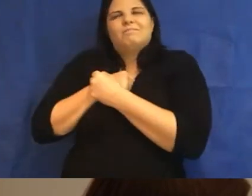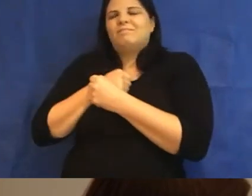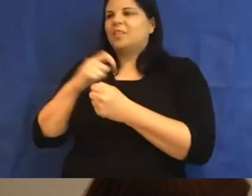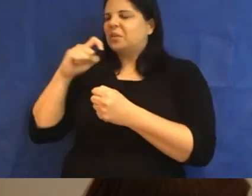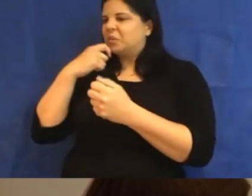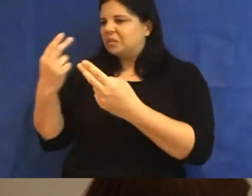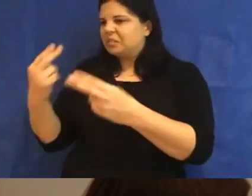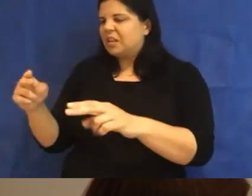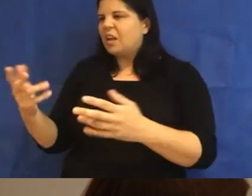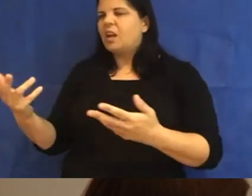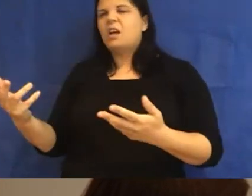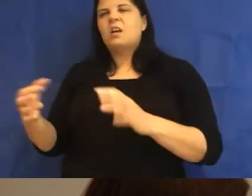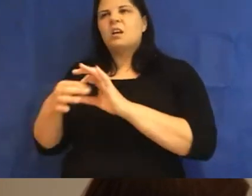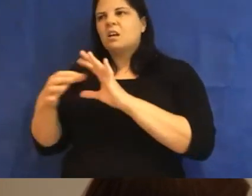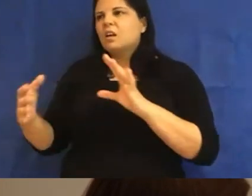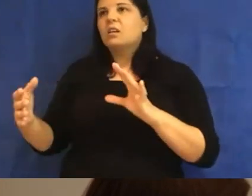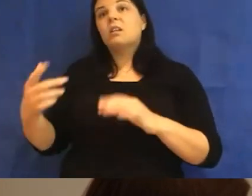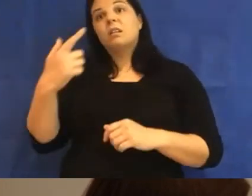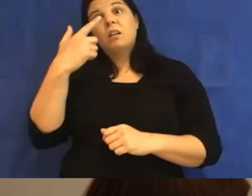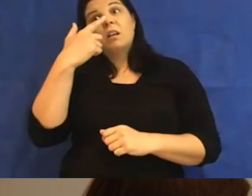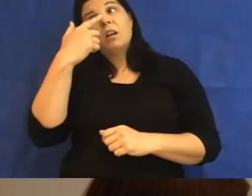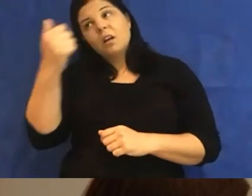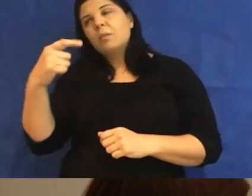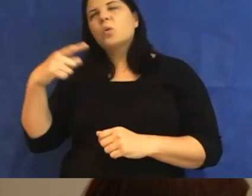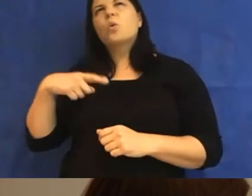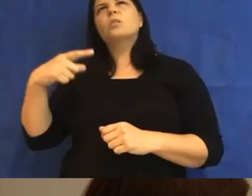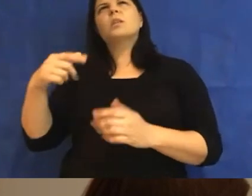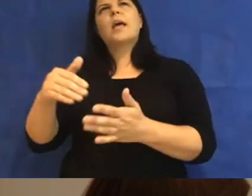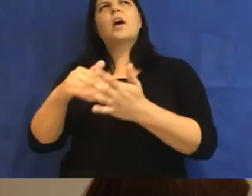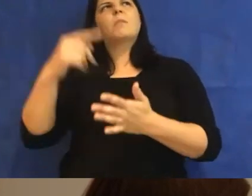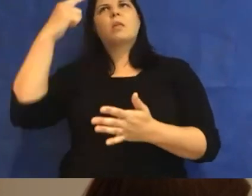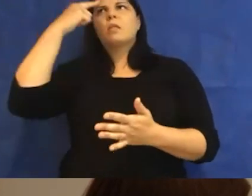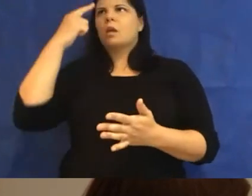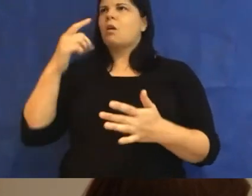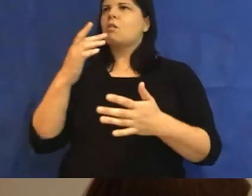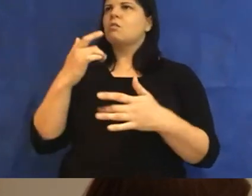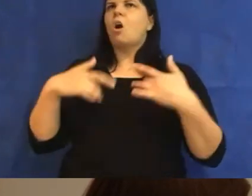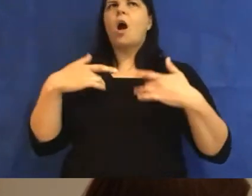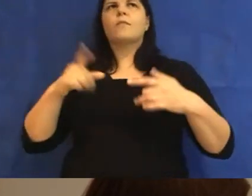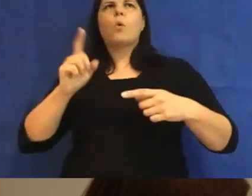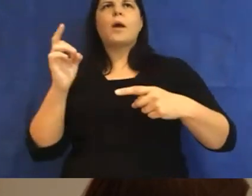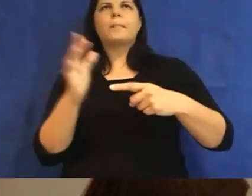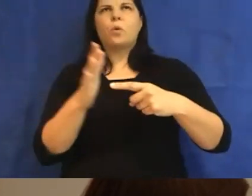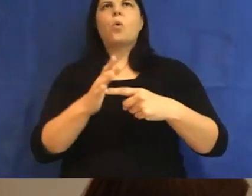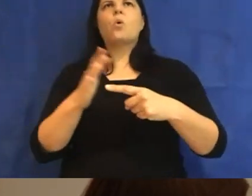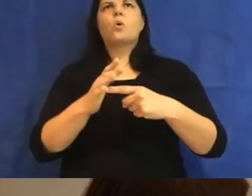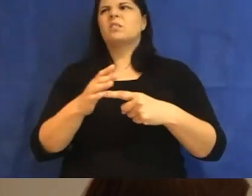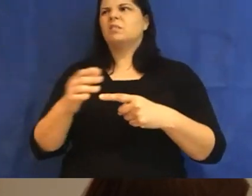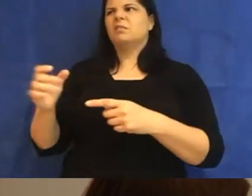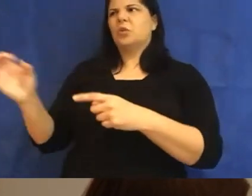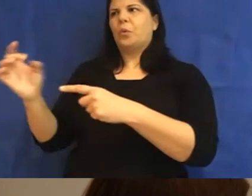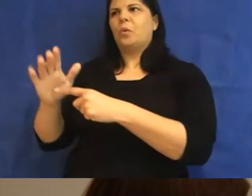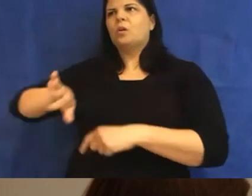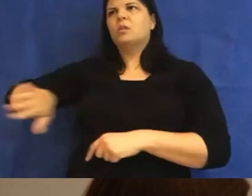bringing into focus what really matters in life. It makes your egoic yearnings become greatly insignificant. Their